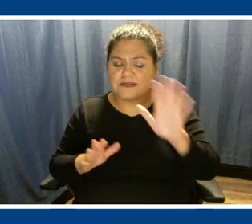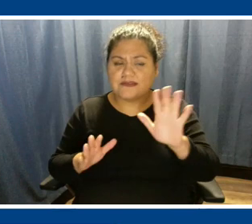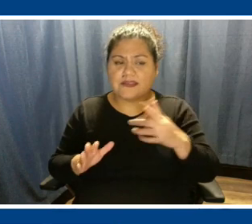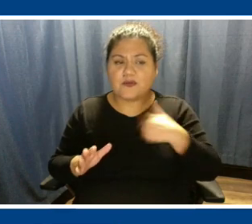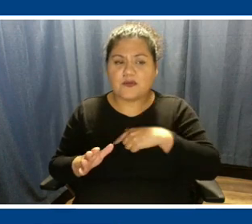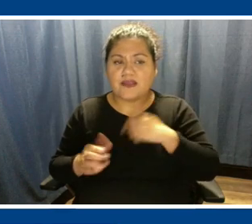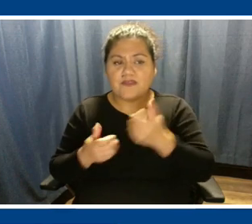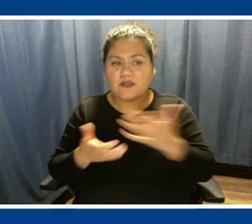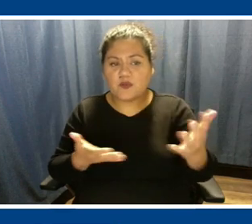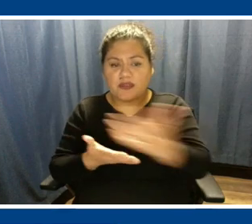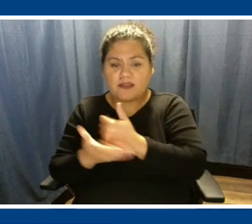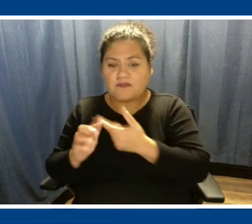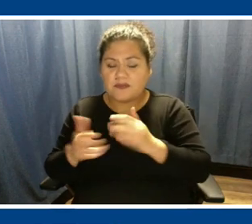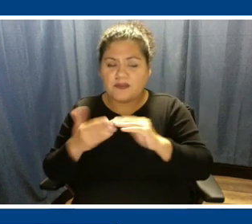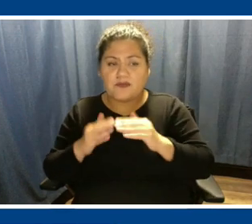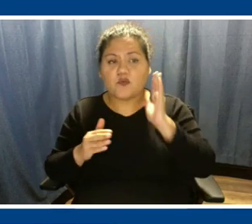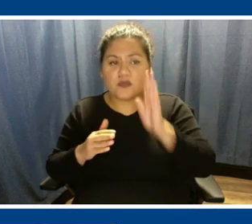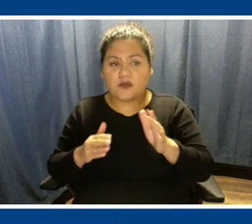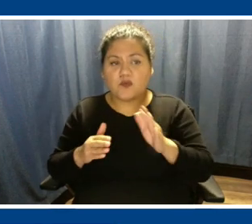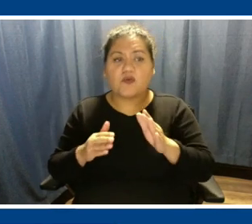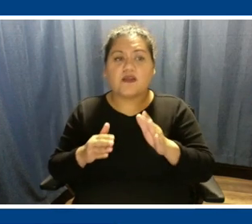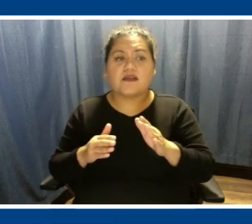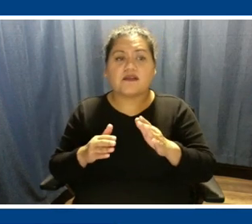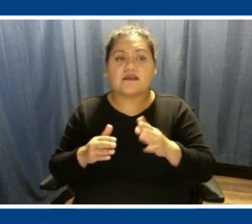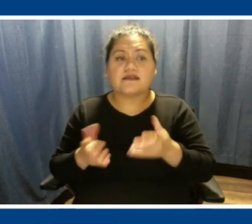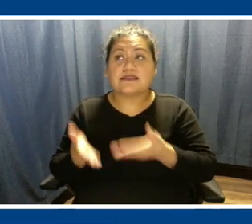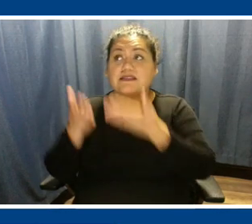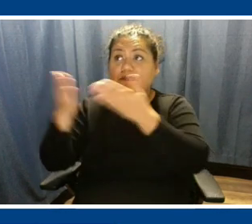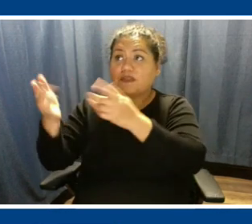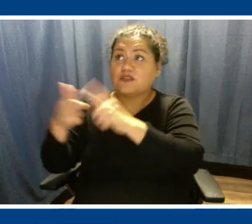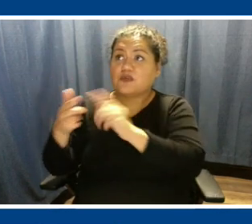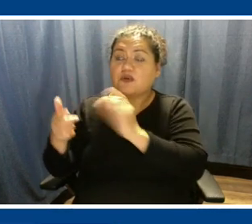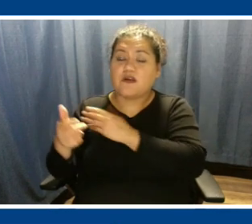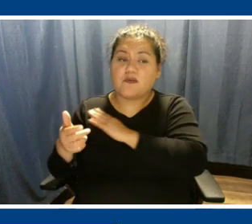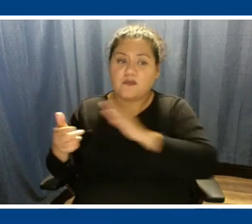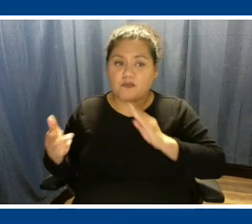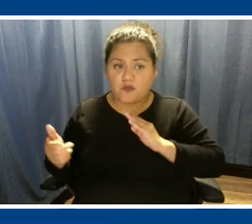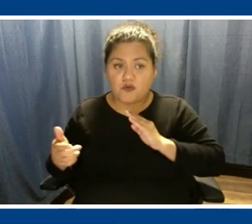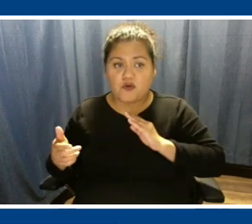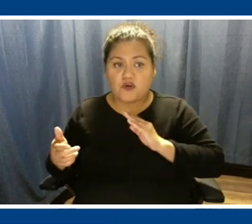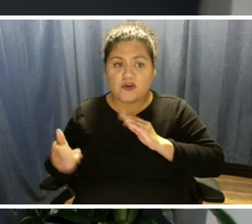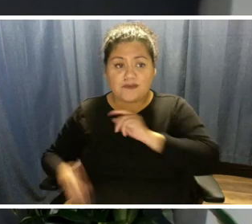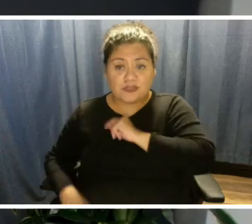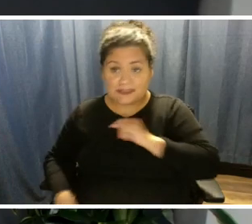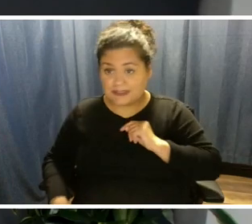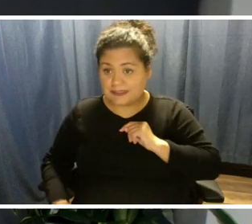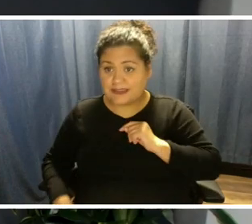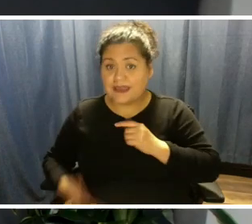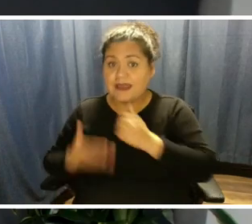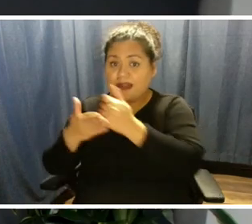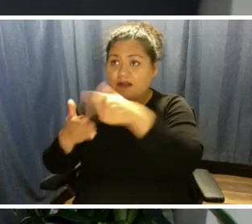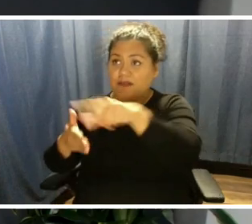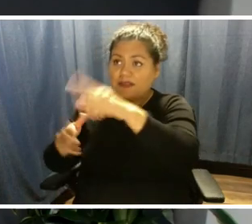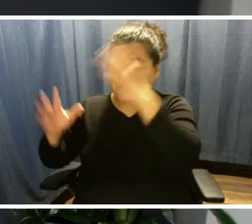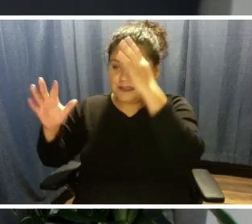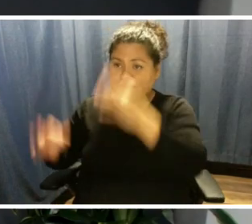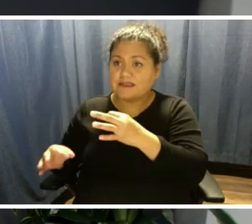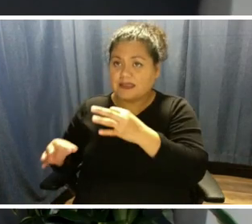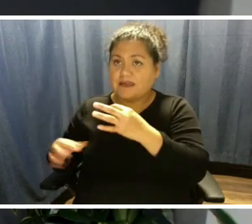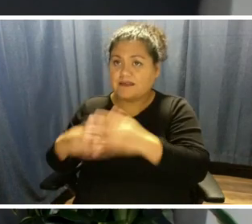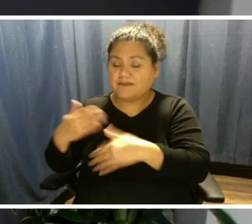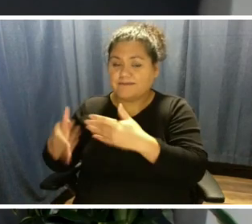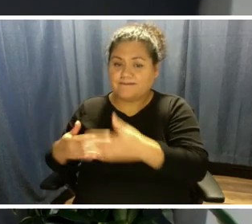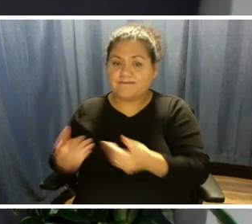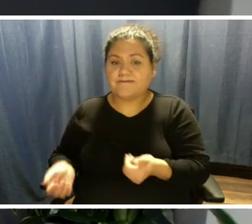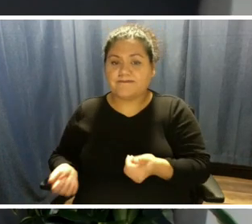We are going to submit to our board of trustees to help them in their decision making process. So we do